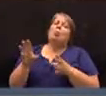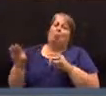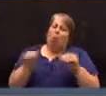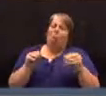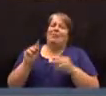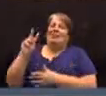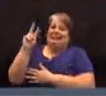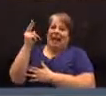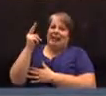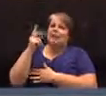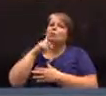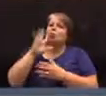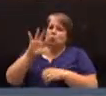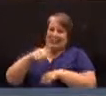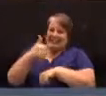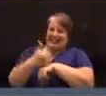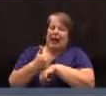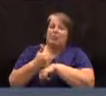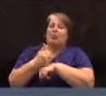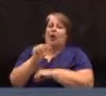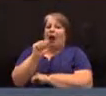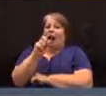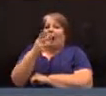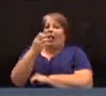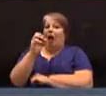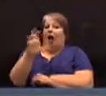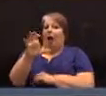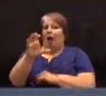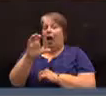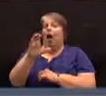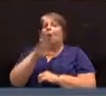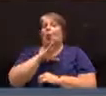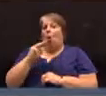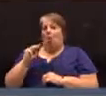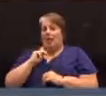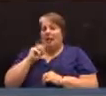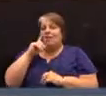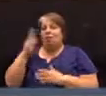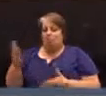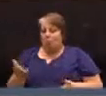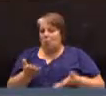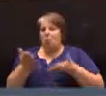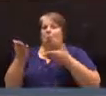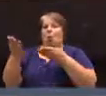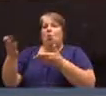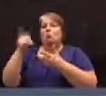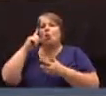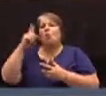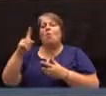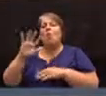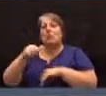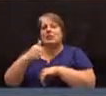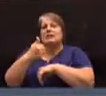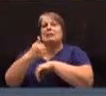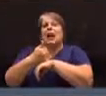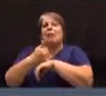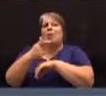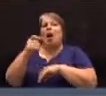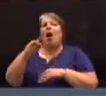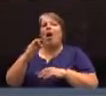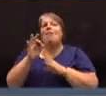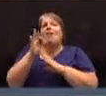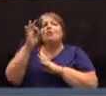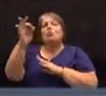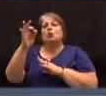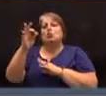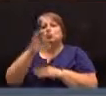establish an ad hoc committee of representative Town Meeting for the purpose of bringing forth a proposal for the establishment of a